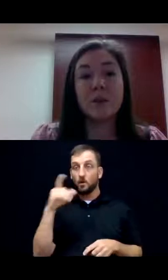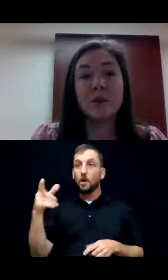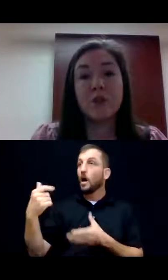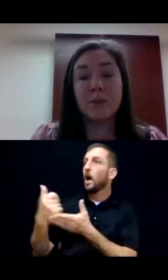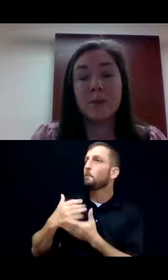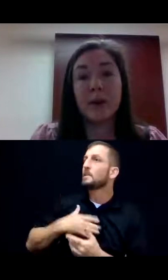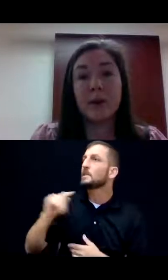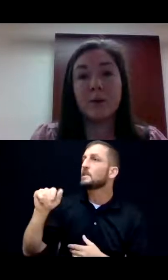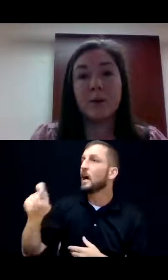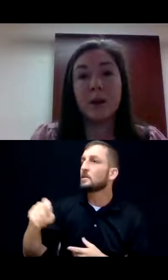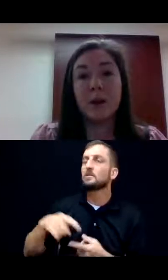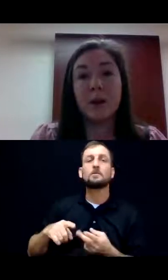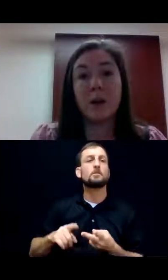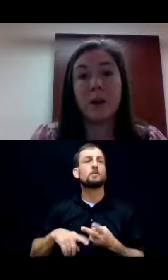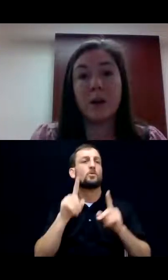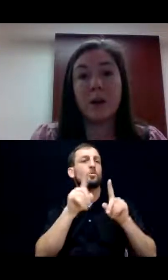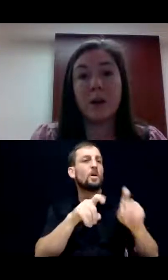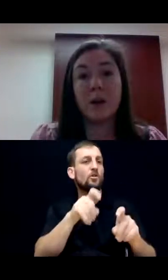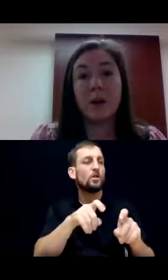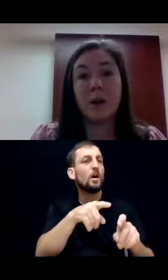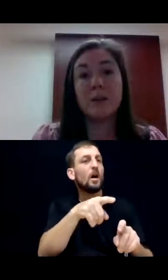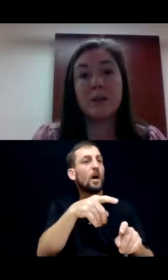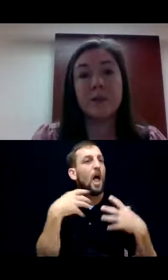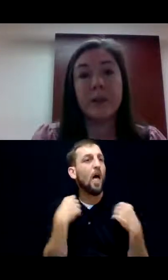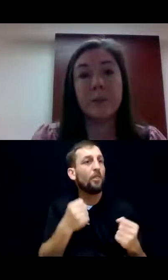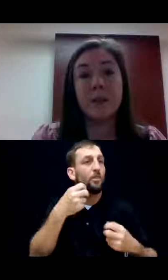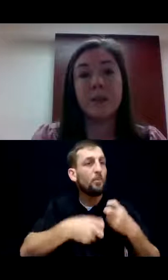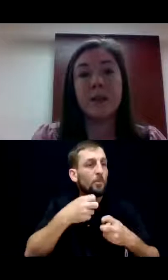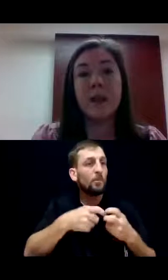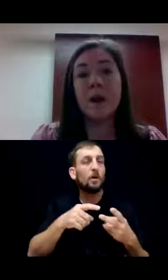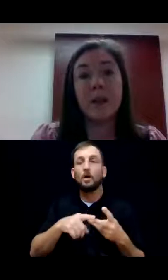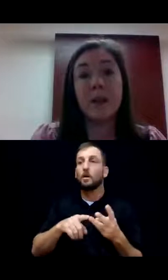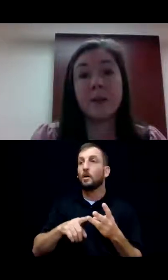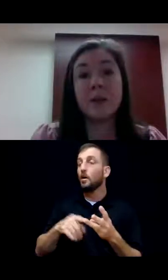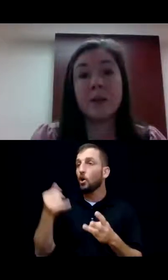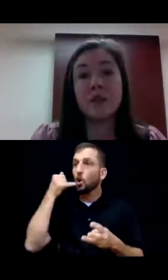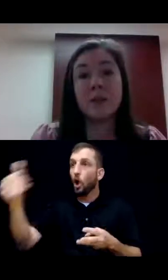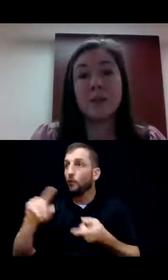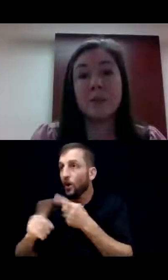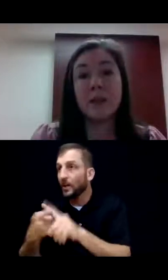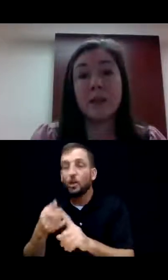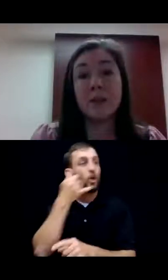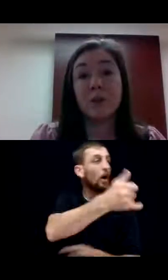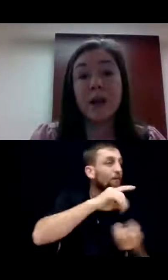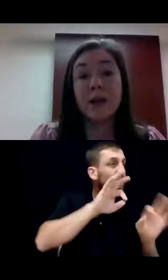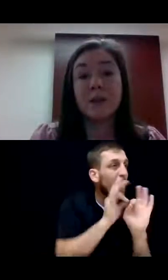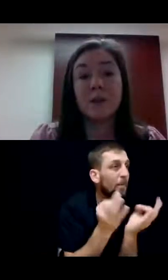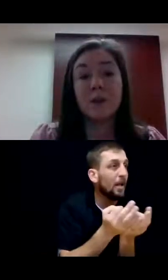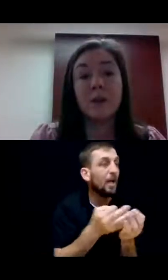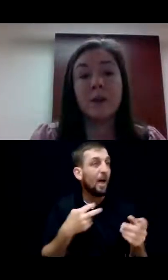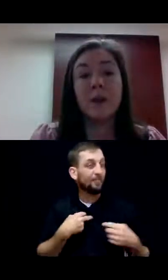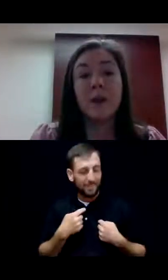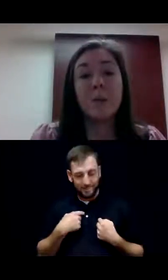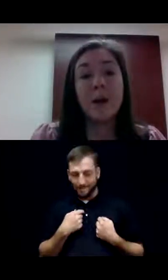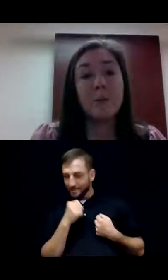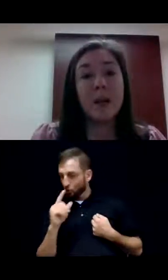ask questions about health issues. We call our friends and family members when we have questions that we need a